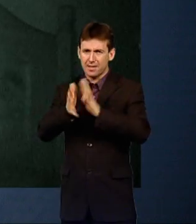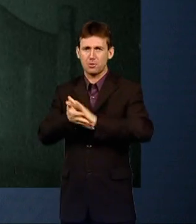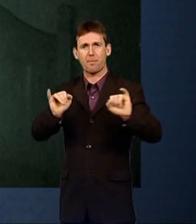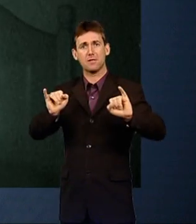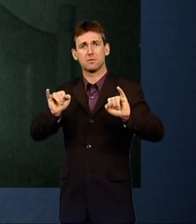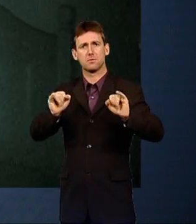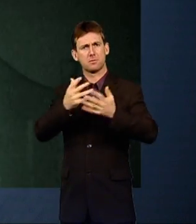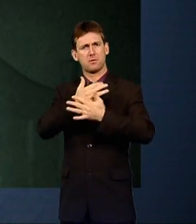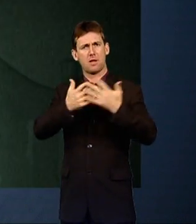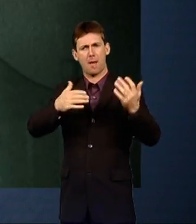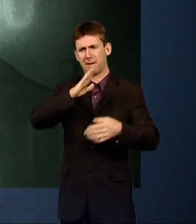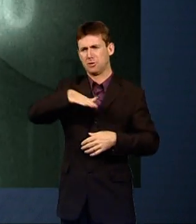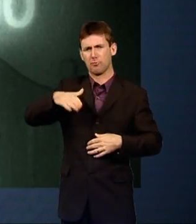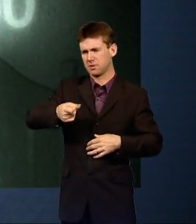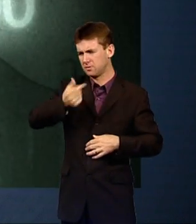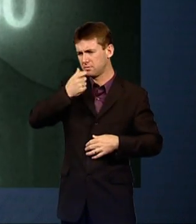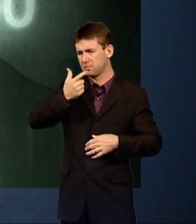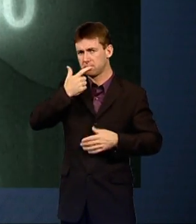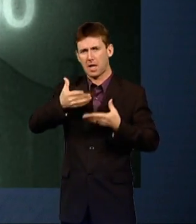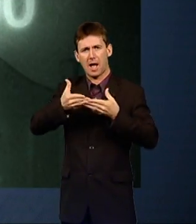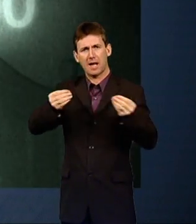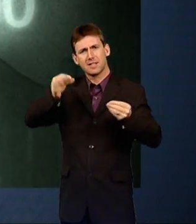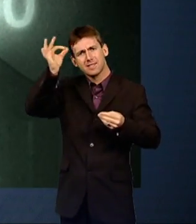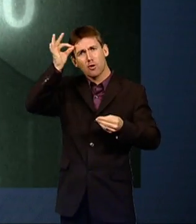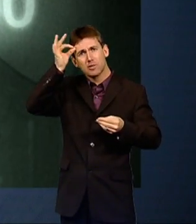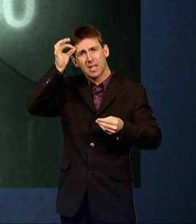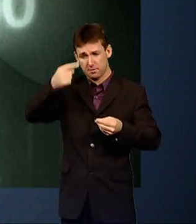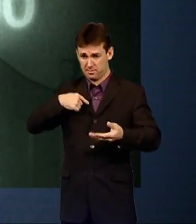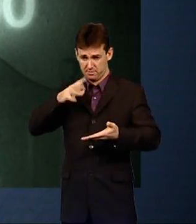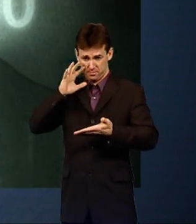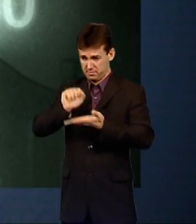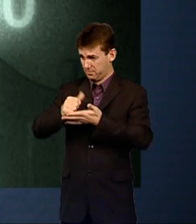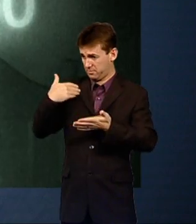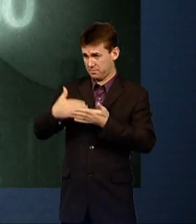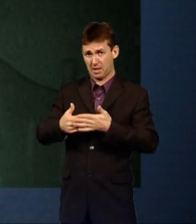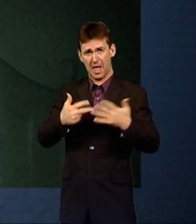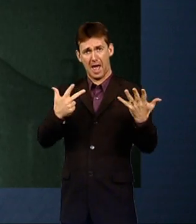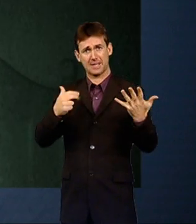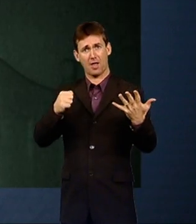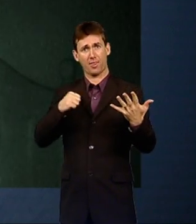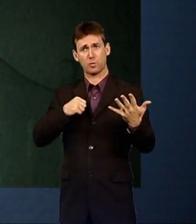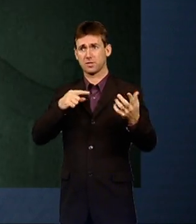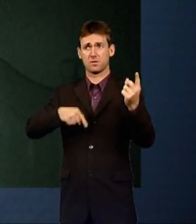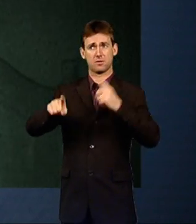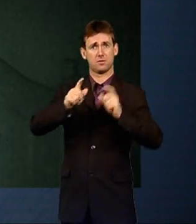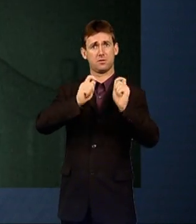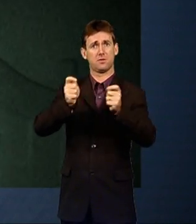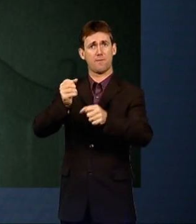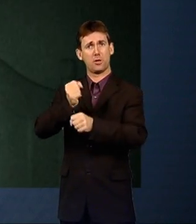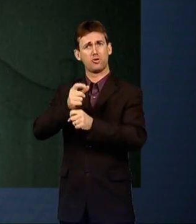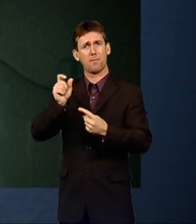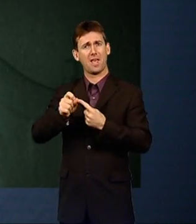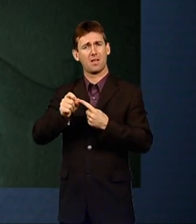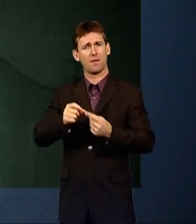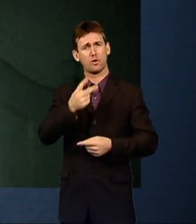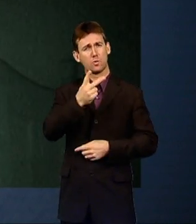many children are on them, but we've discovered around 8,000 were prescribed them by their GPs in 2005, often for